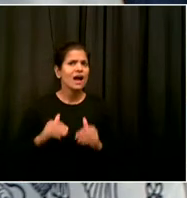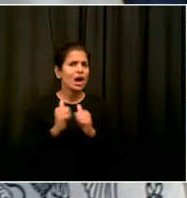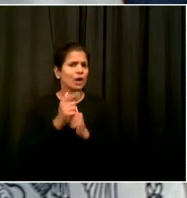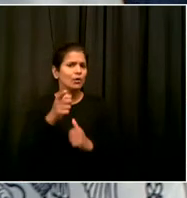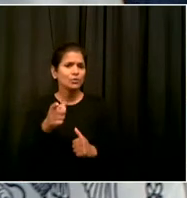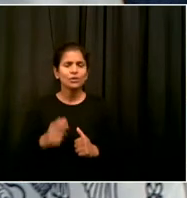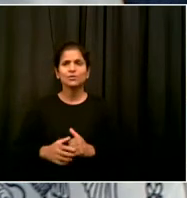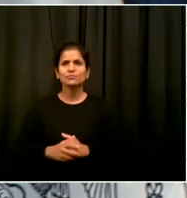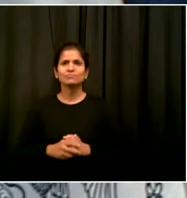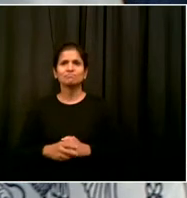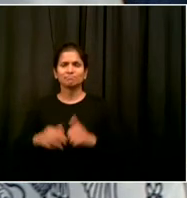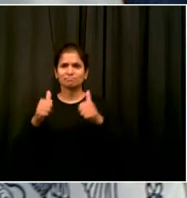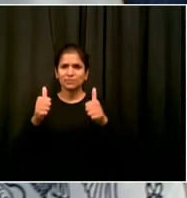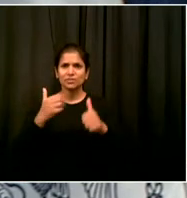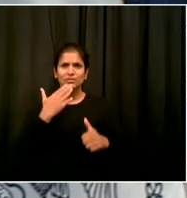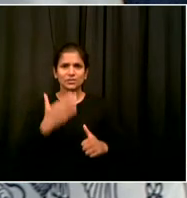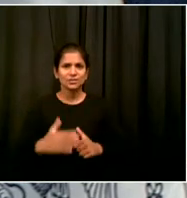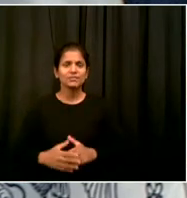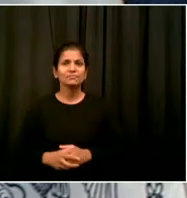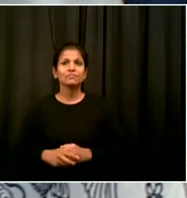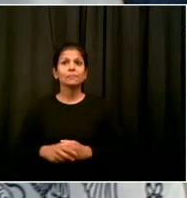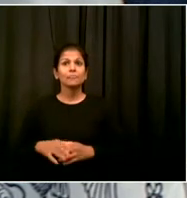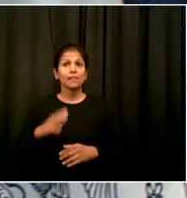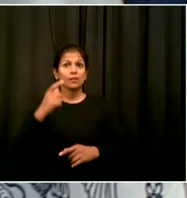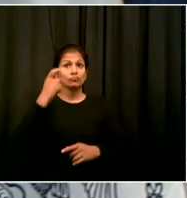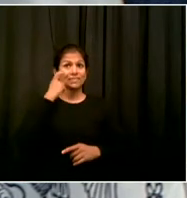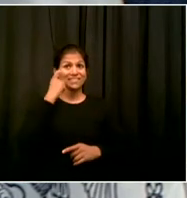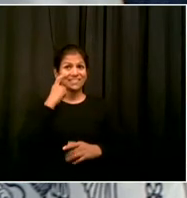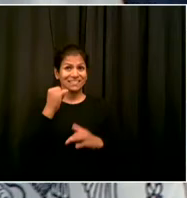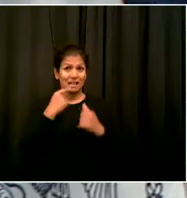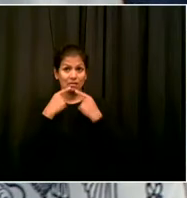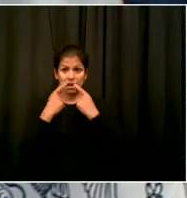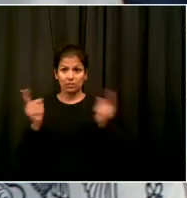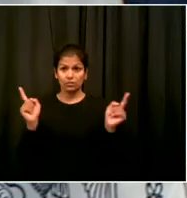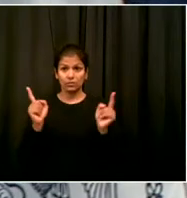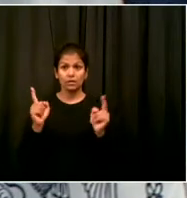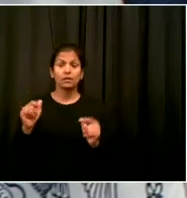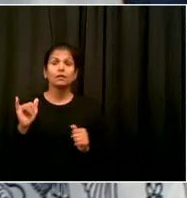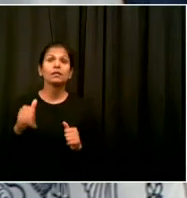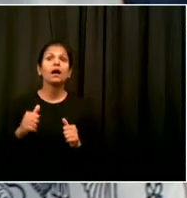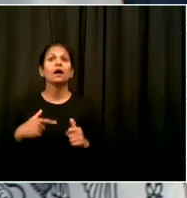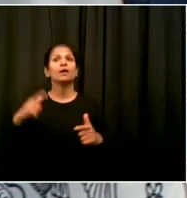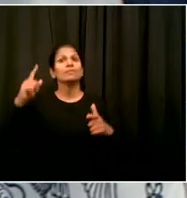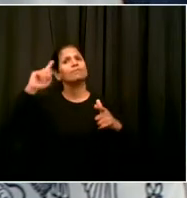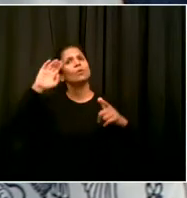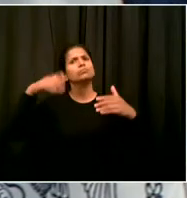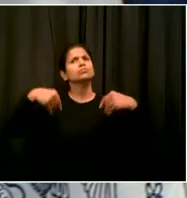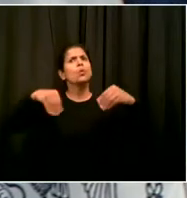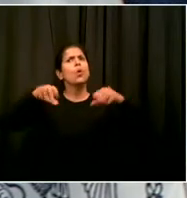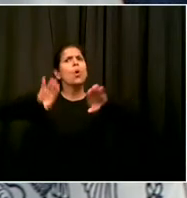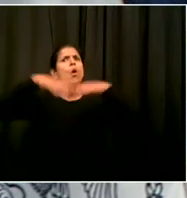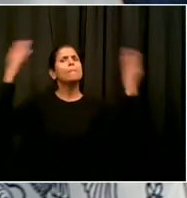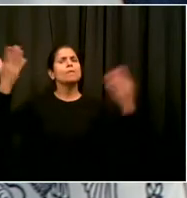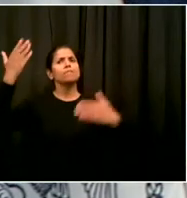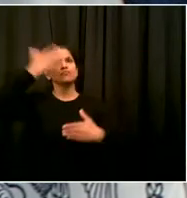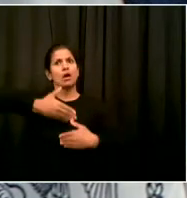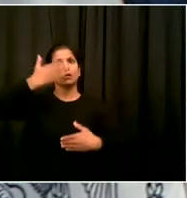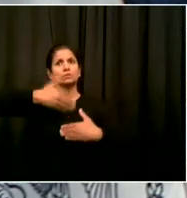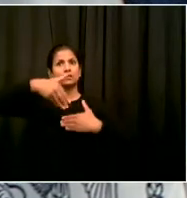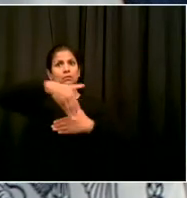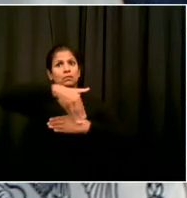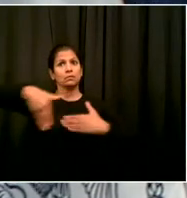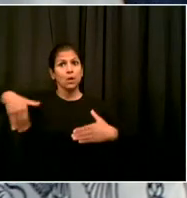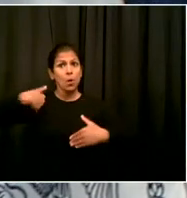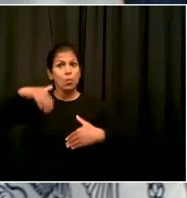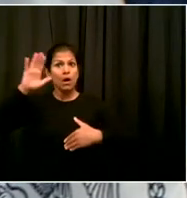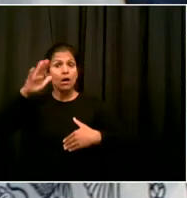the outdoors, presumably, and the sidewalks, will there be a series of rules? Are you going to allow tents and that sort of thing so that people aren't going to